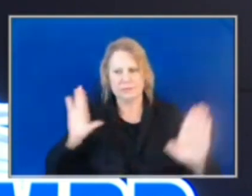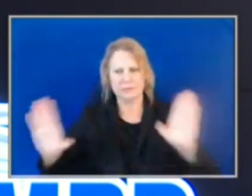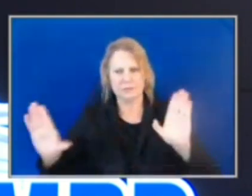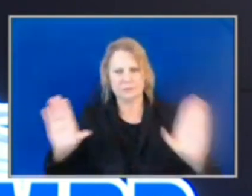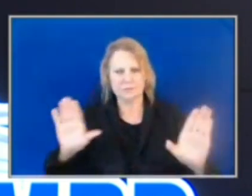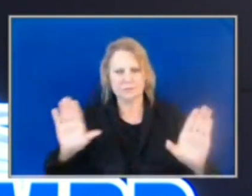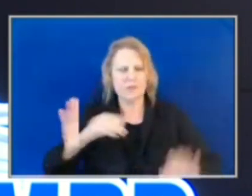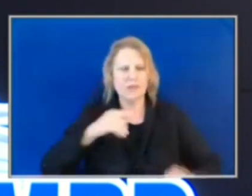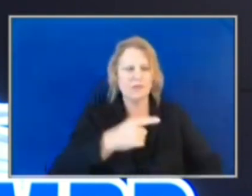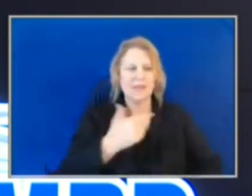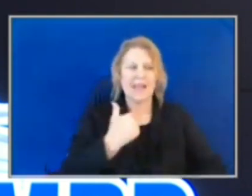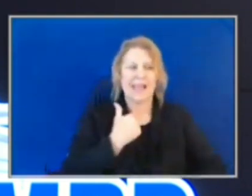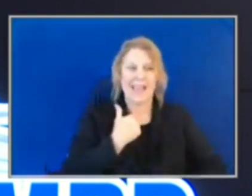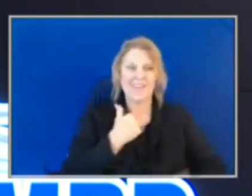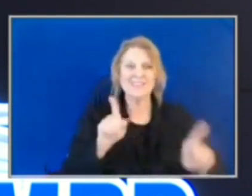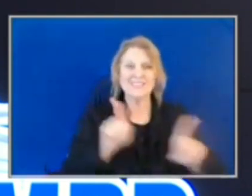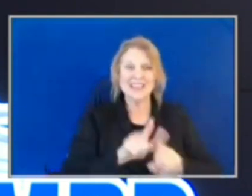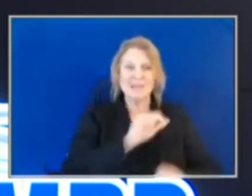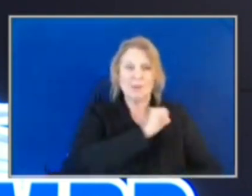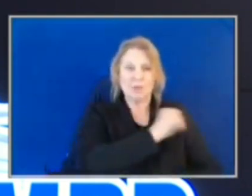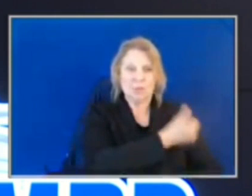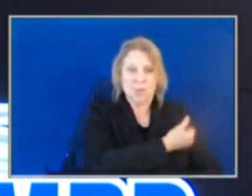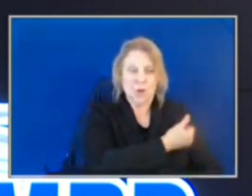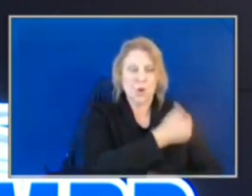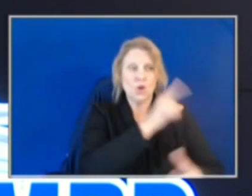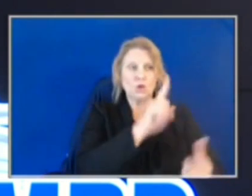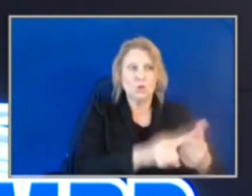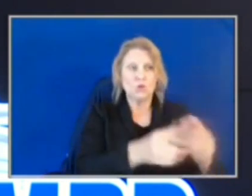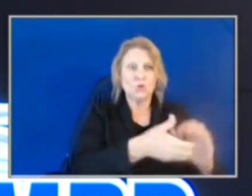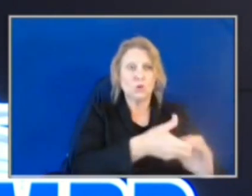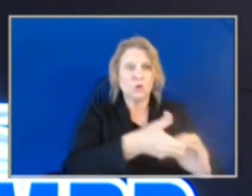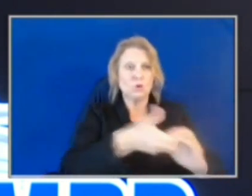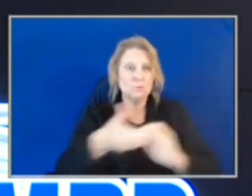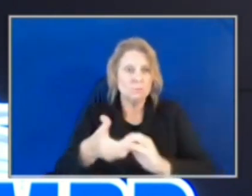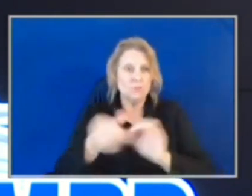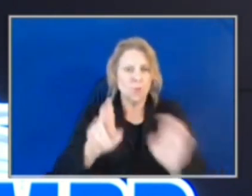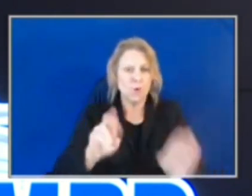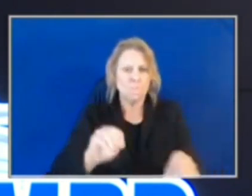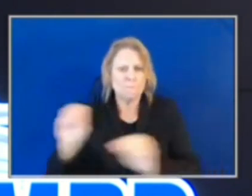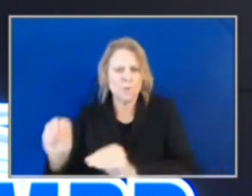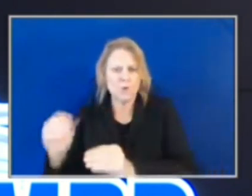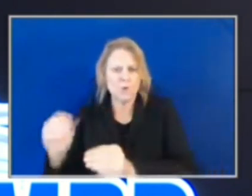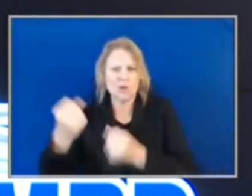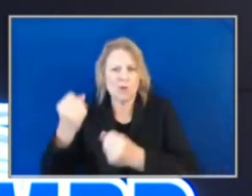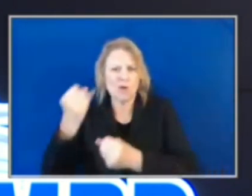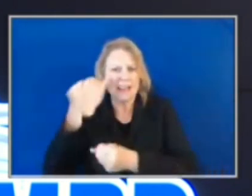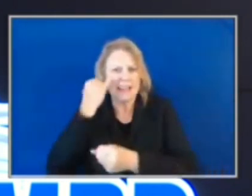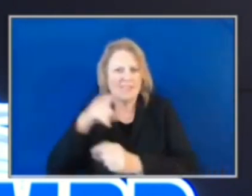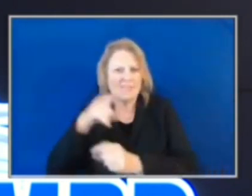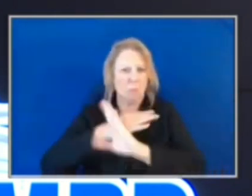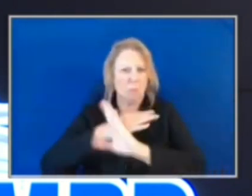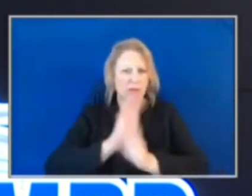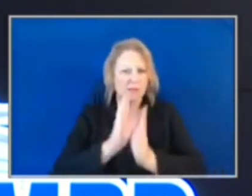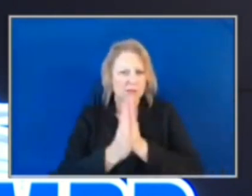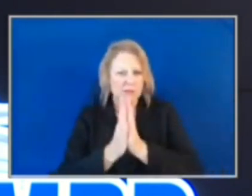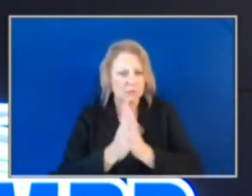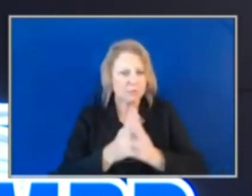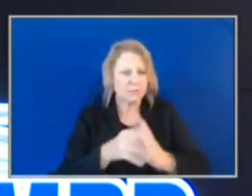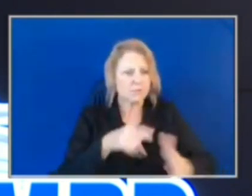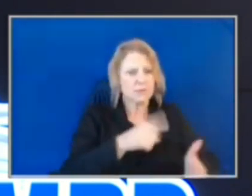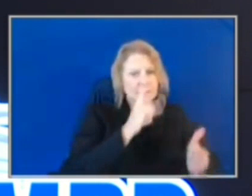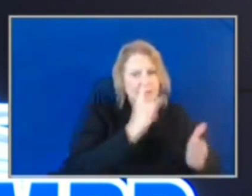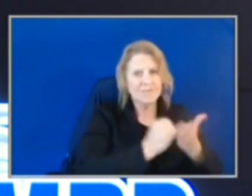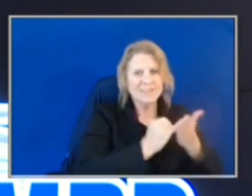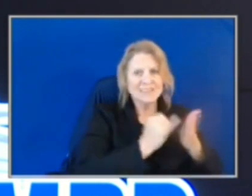authority as an officer to tow or remove a vehicle that is obstructing traffic. These new investigators will be required to attend a training